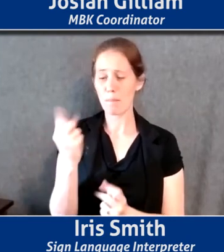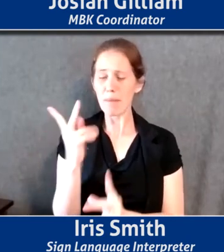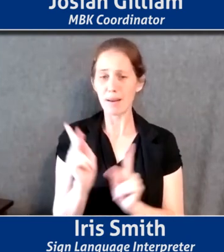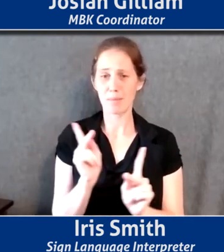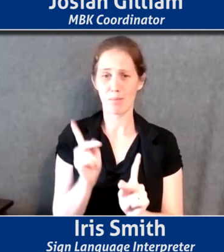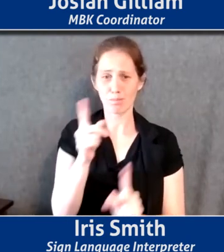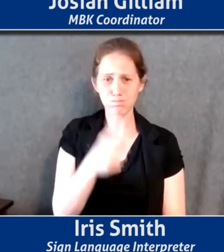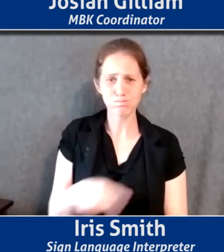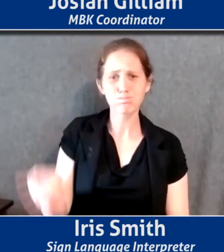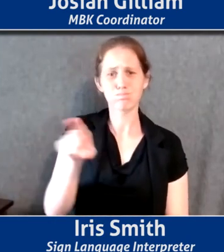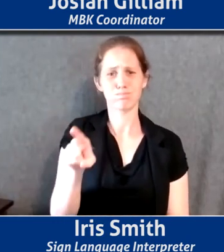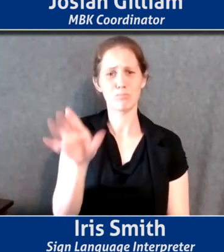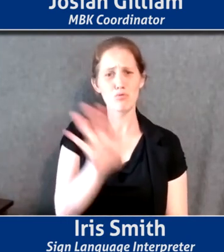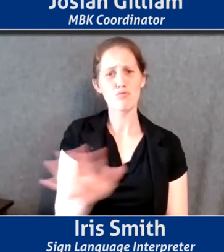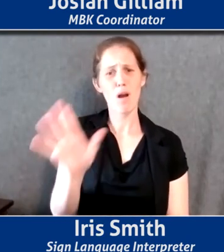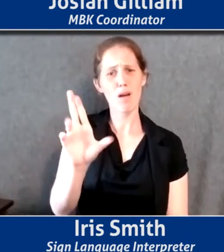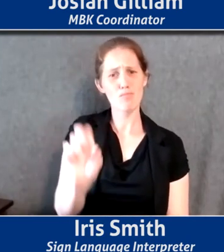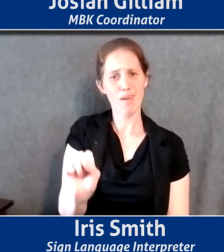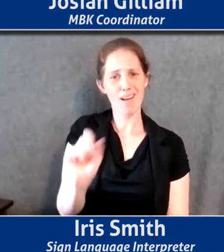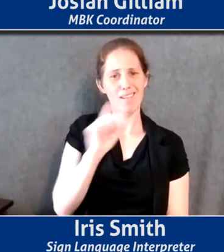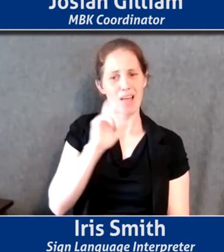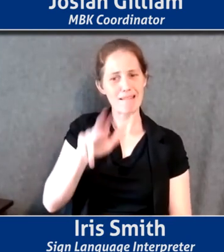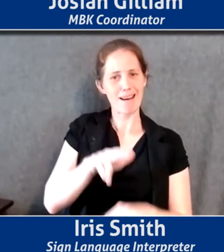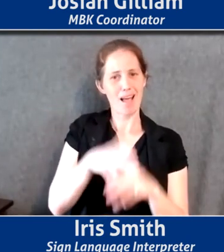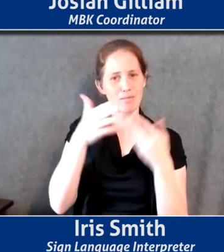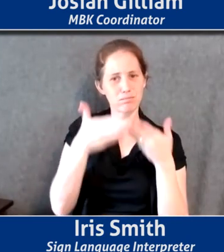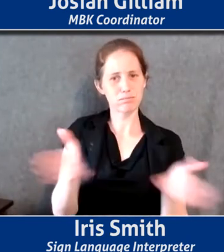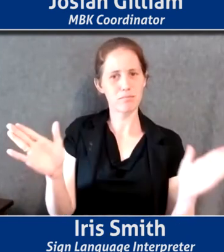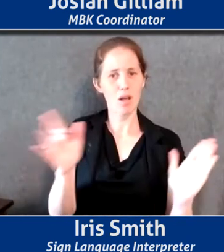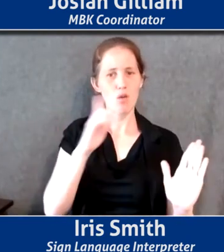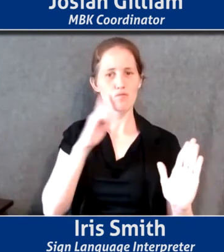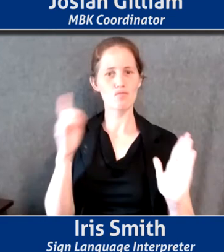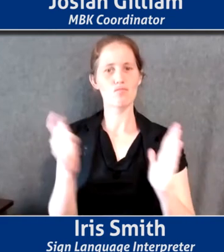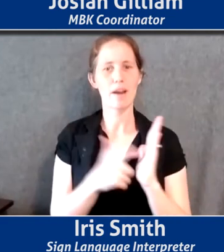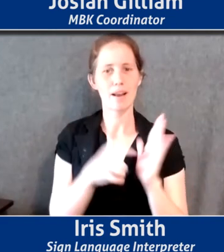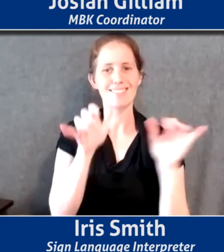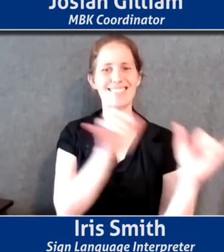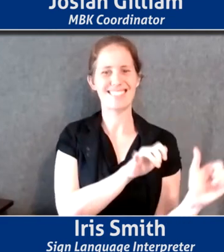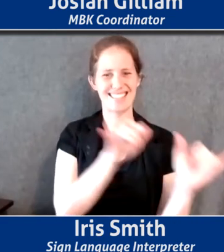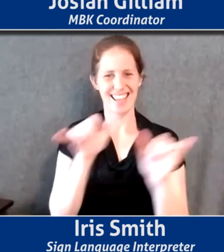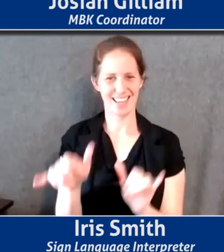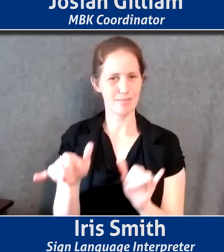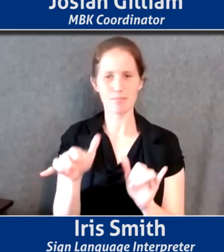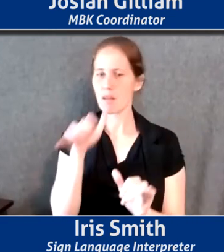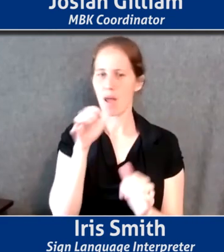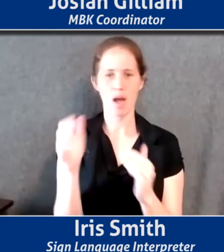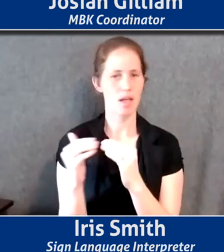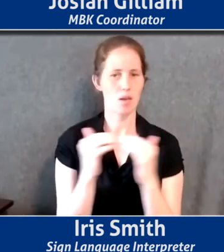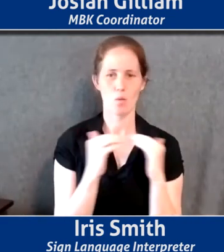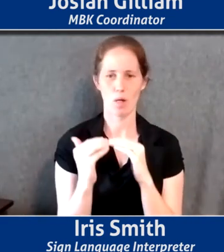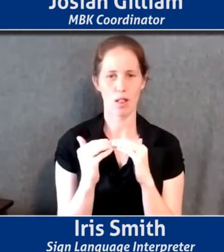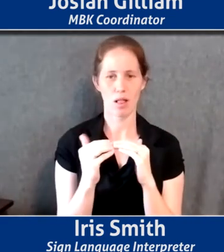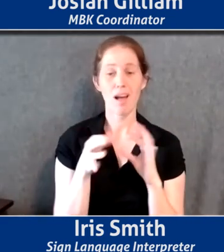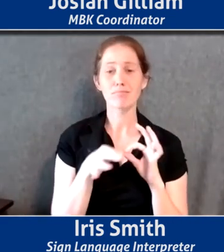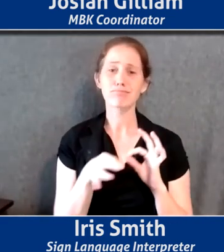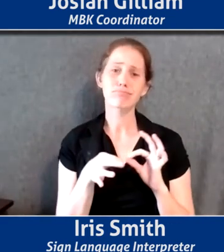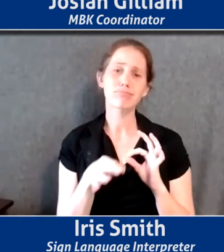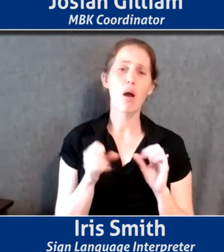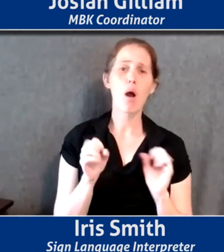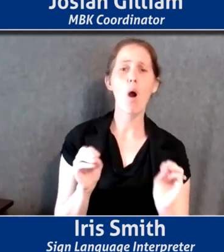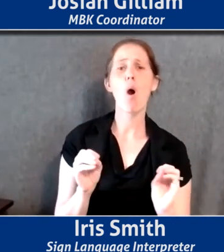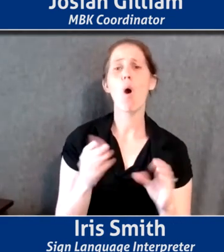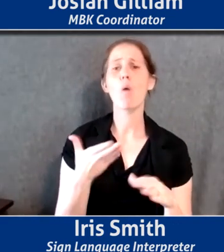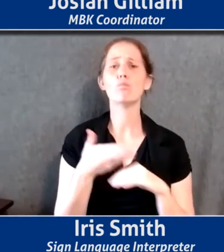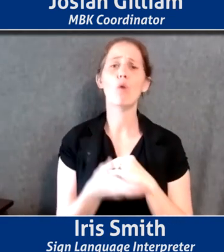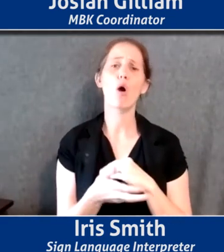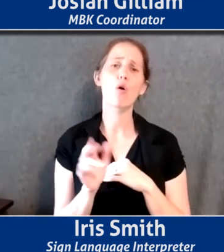are absolutely on a national scale recognizing the same thing that the narrative of a post-racial America